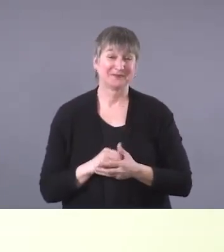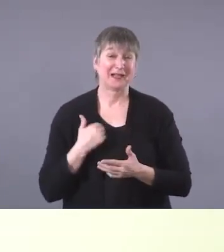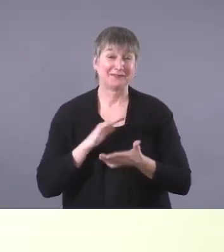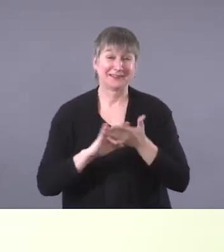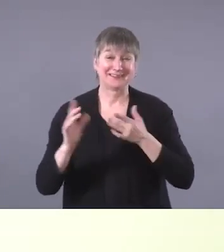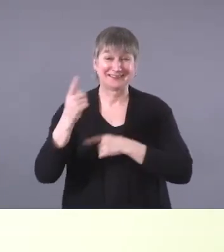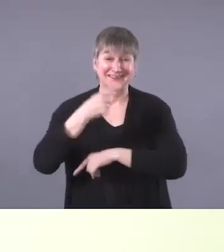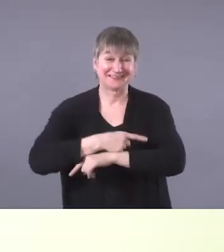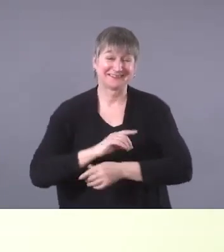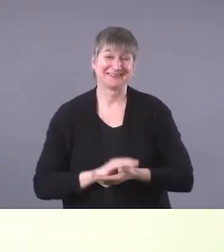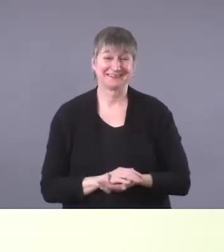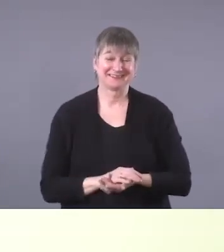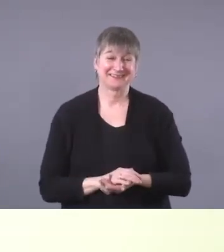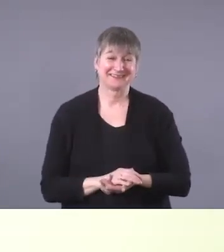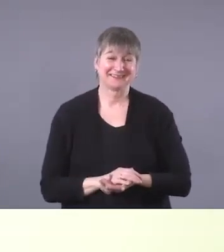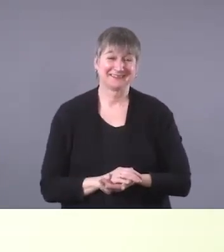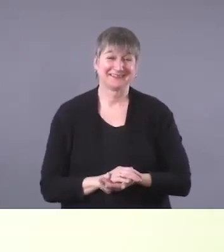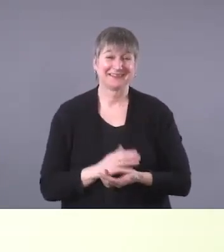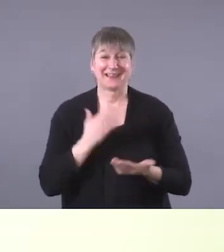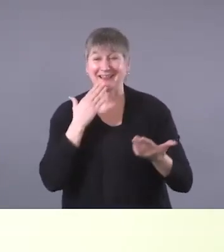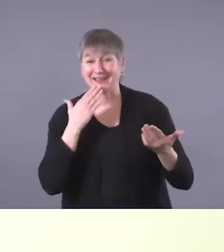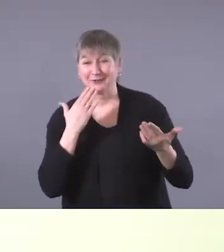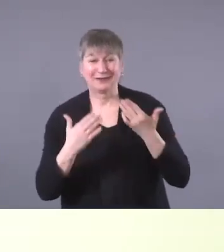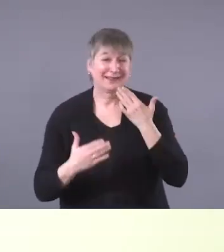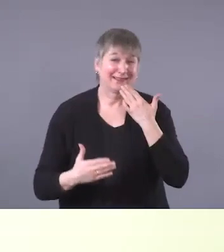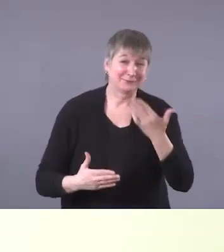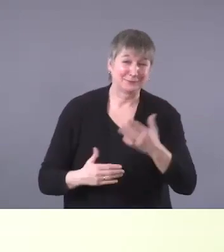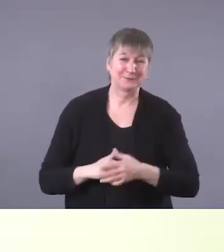day. Thank you. Thank you. You as well.